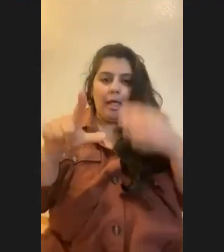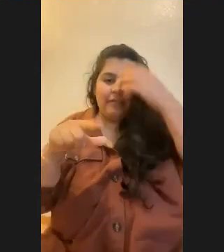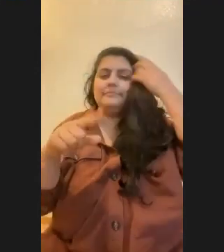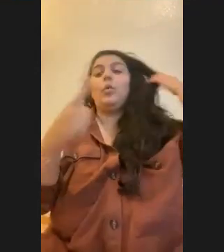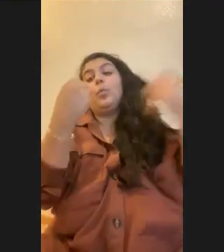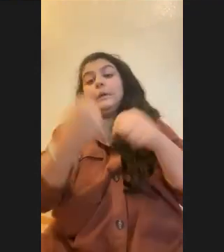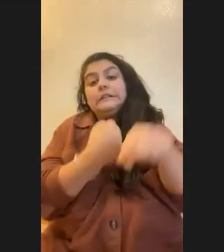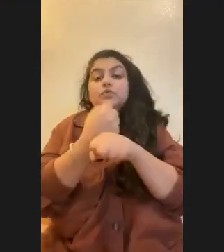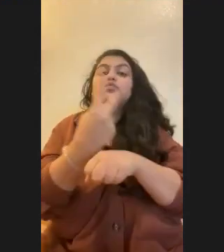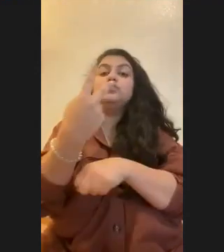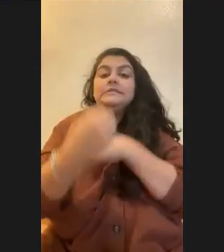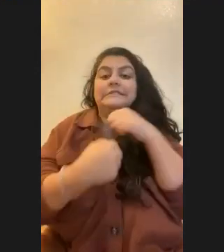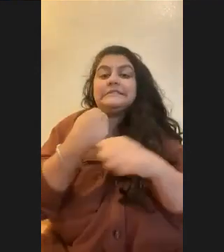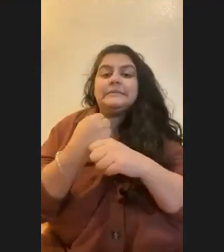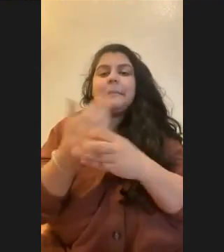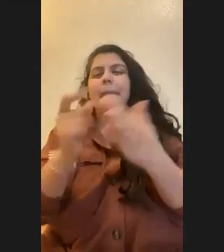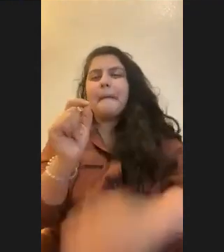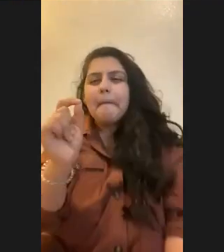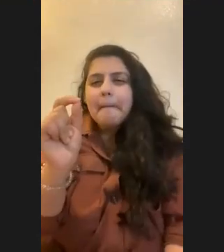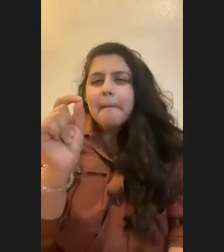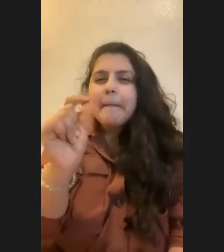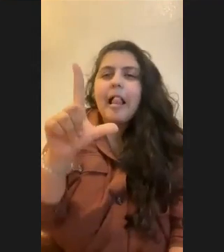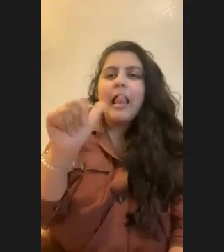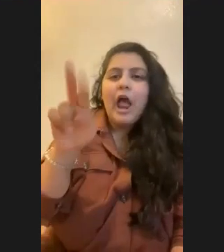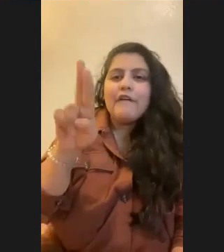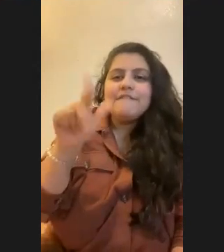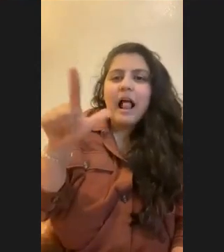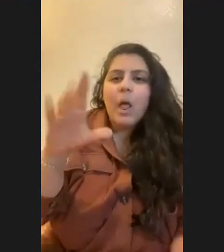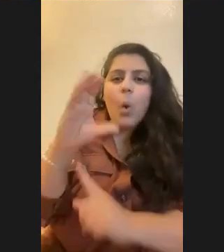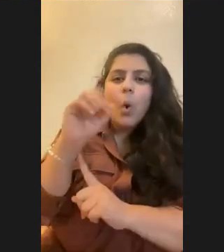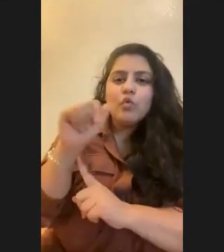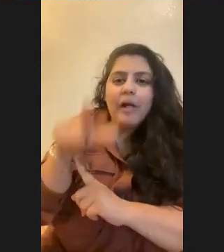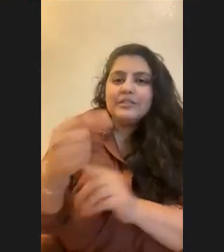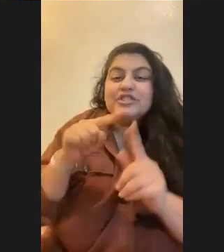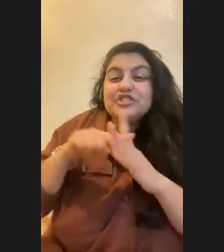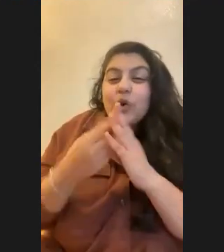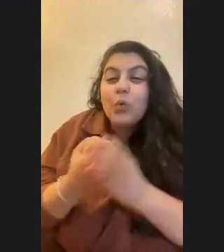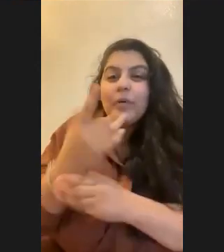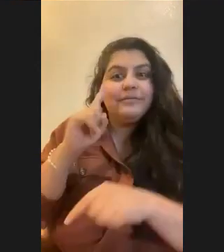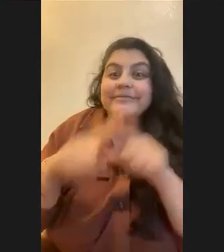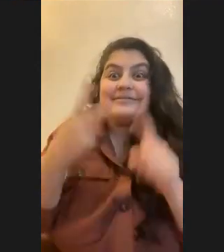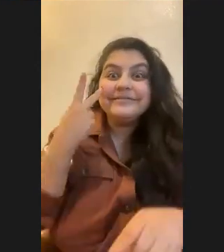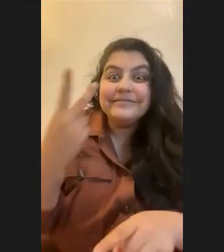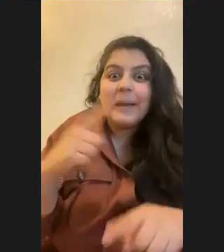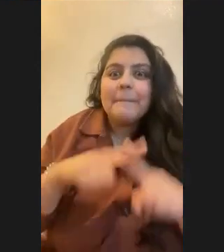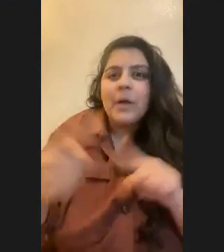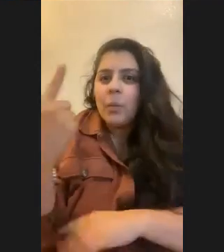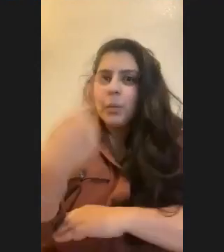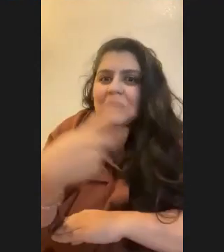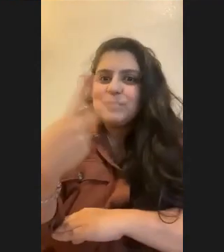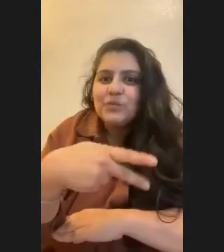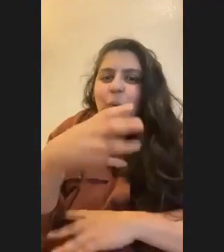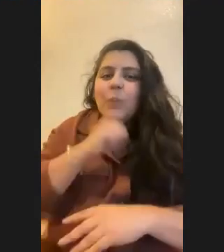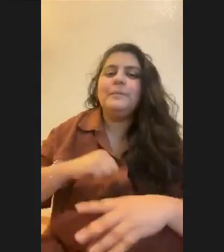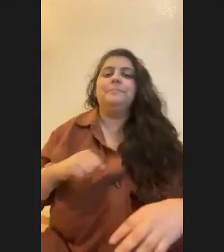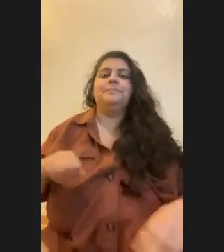two years, maybe even little tiny larval coral that are just starting to grow and you can't even see them, but they're like a day old, right? So